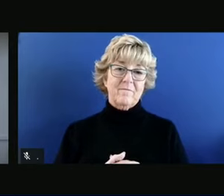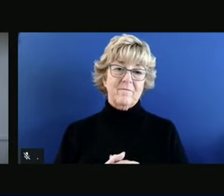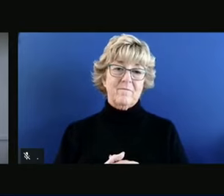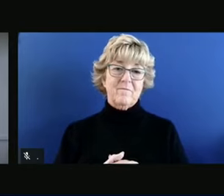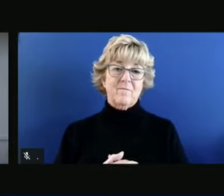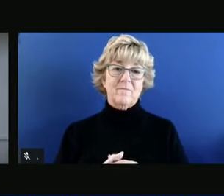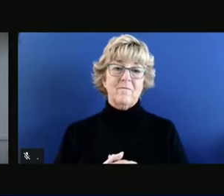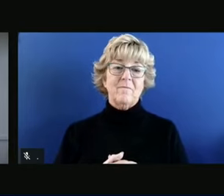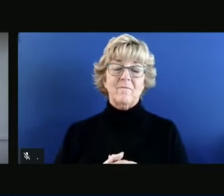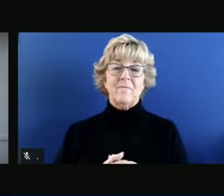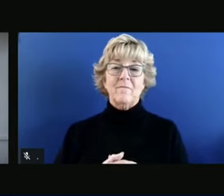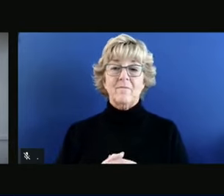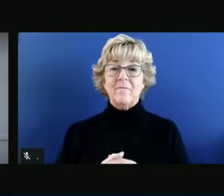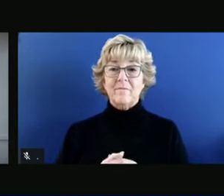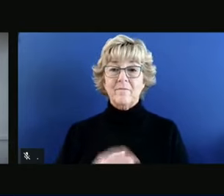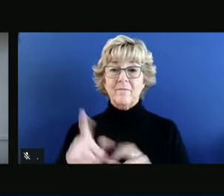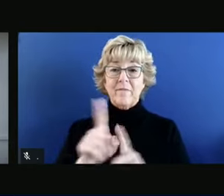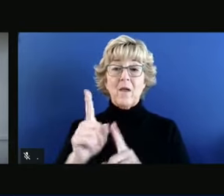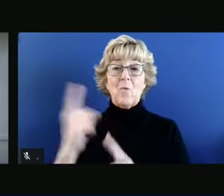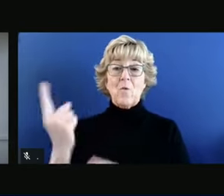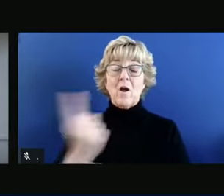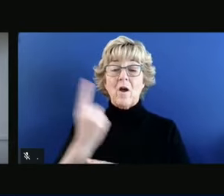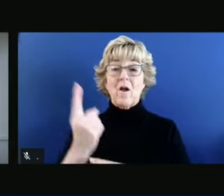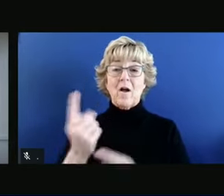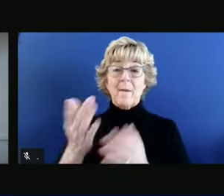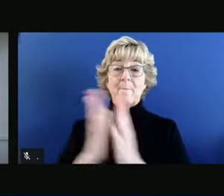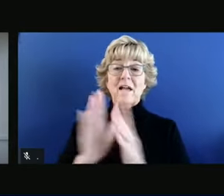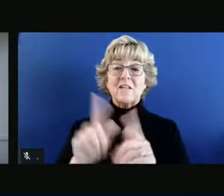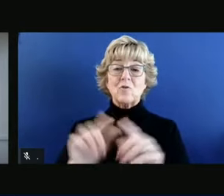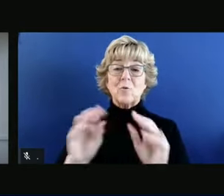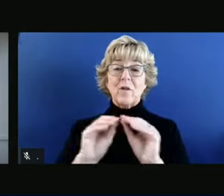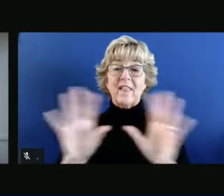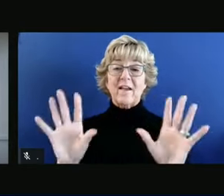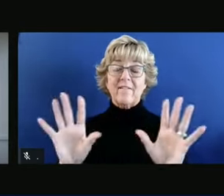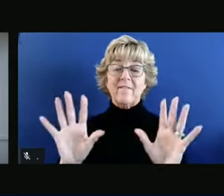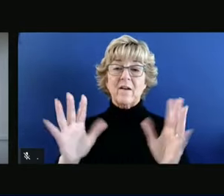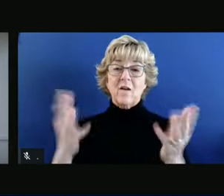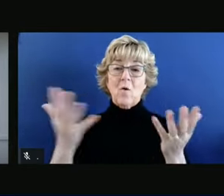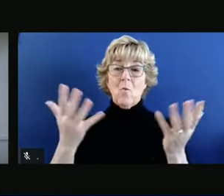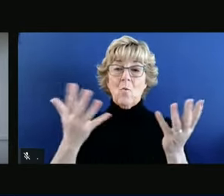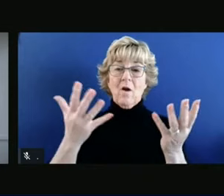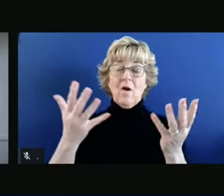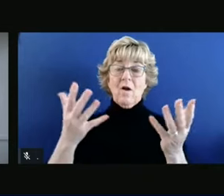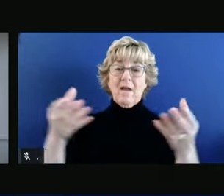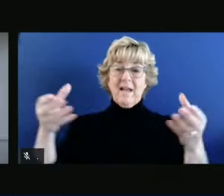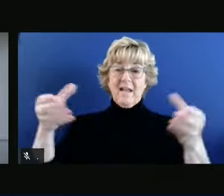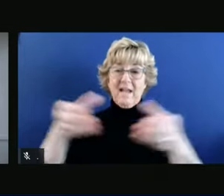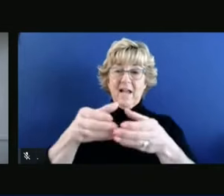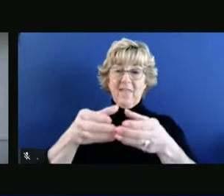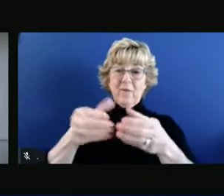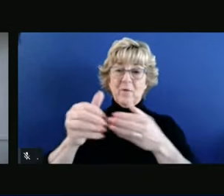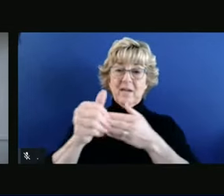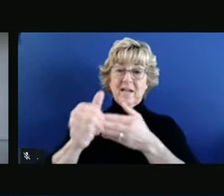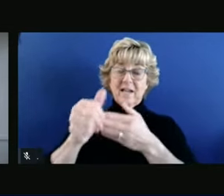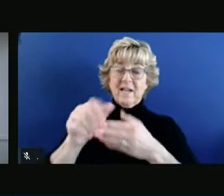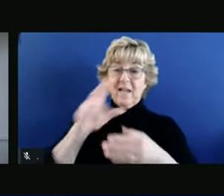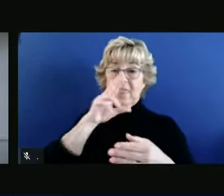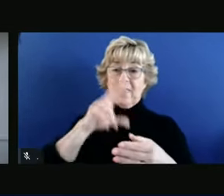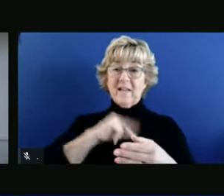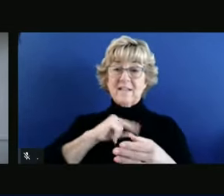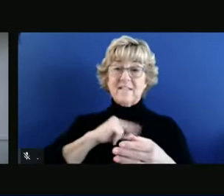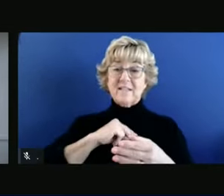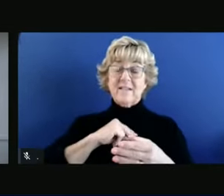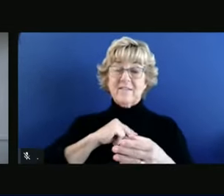Certainly I think as we always, I'm asked to clarify what has been gathering guidance and Thanksgiving guidance